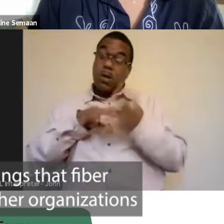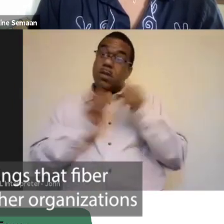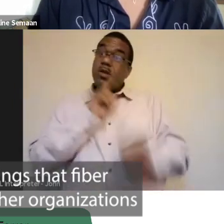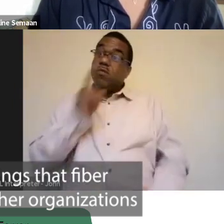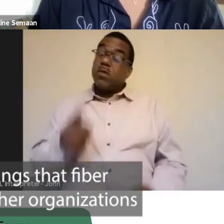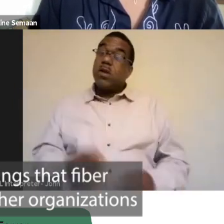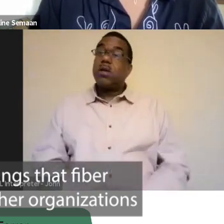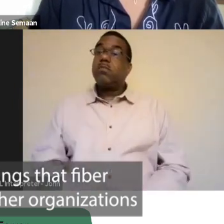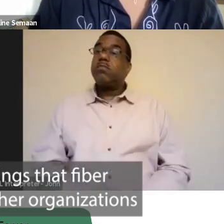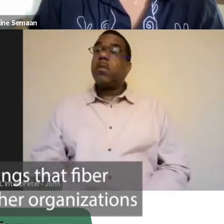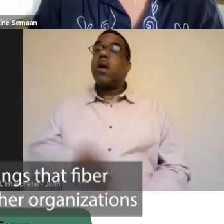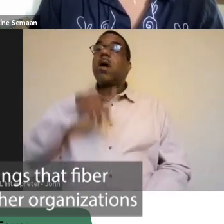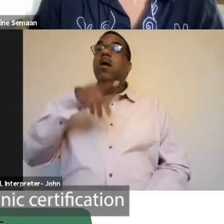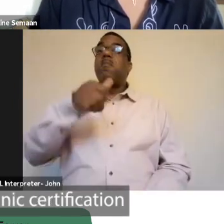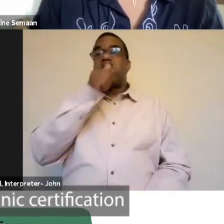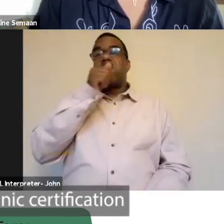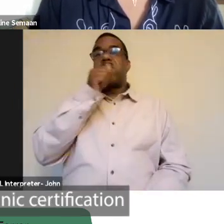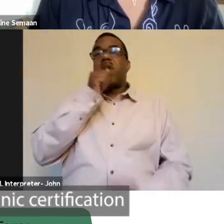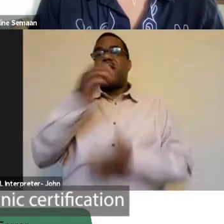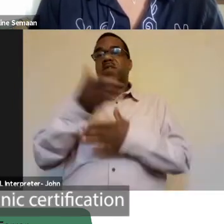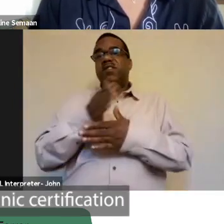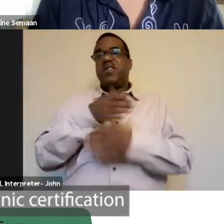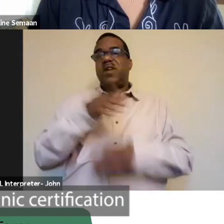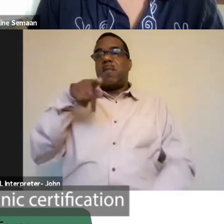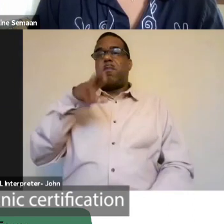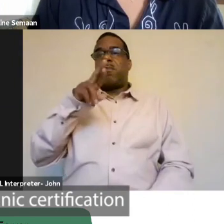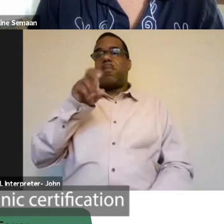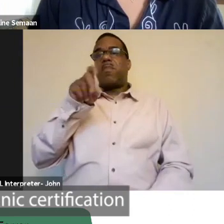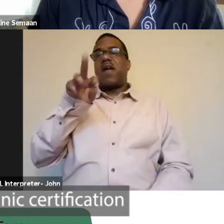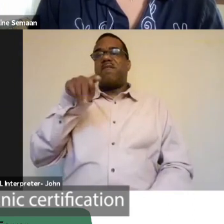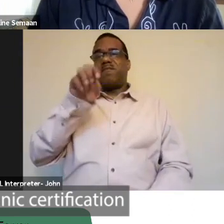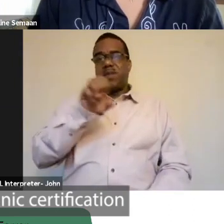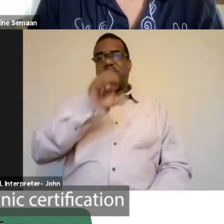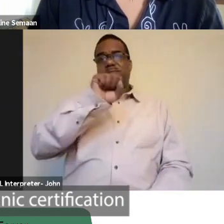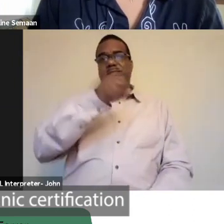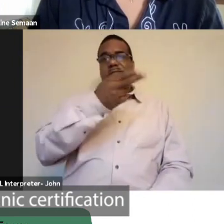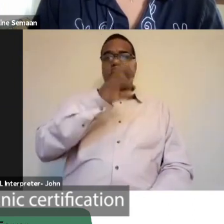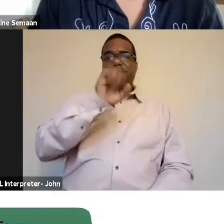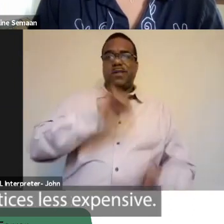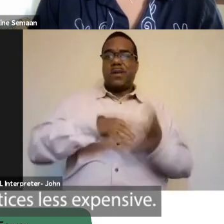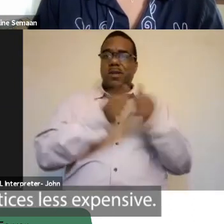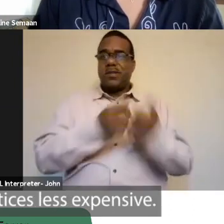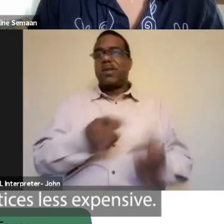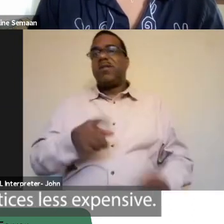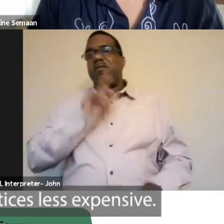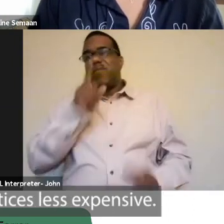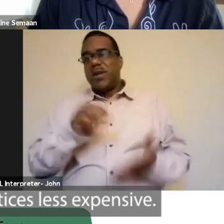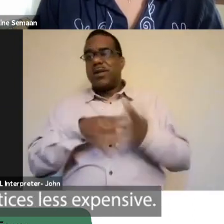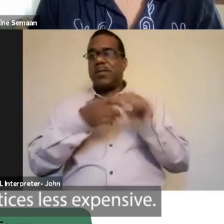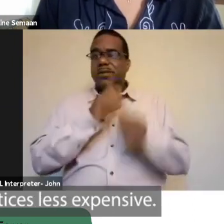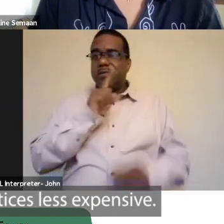does and other organizations is try to make organic certification and